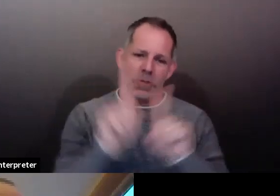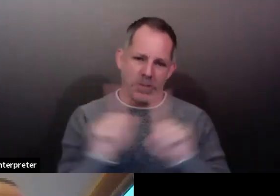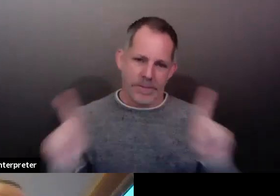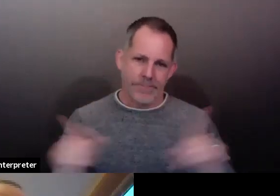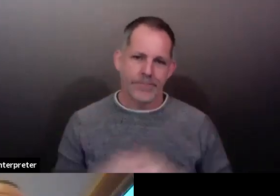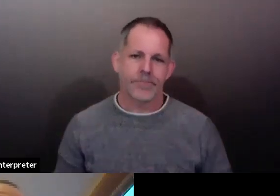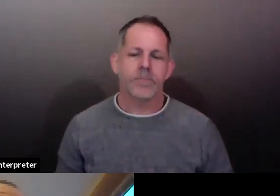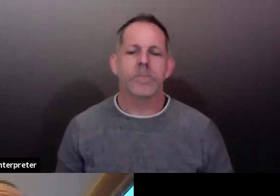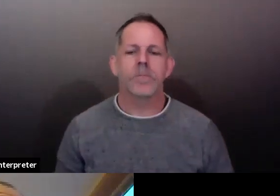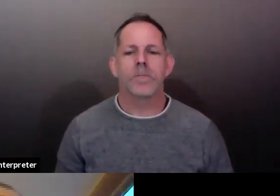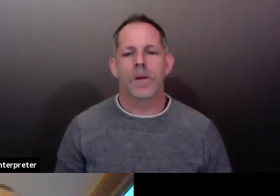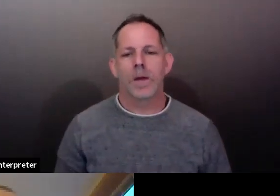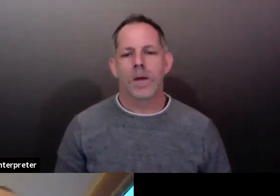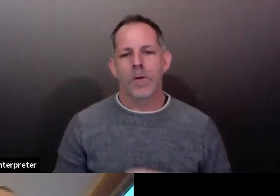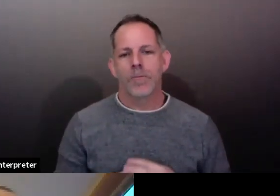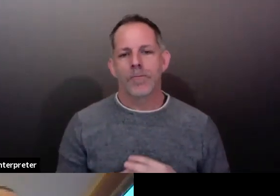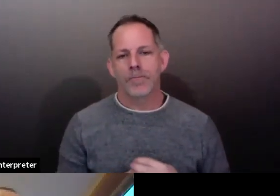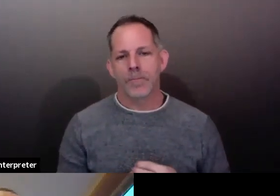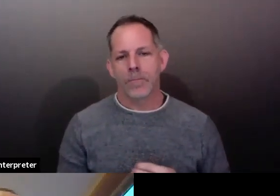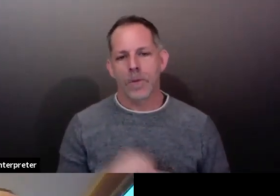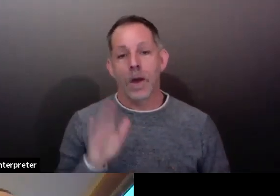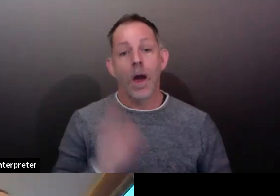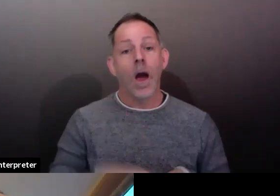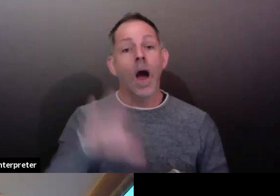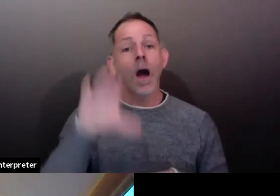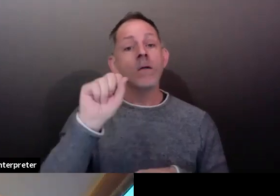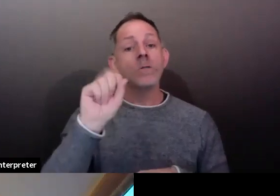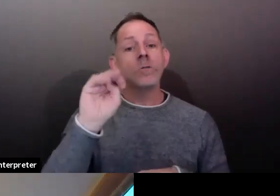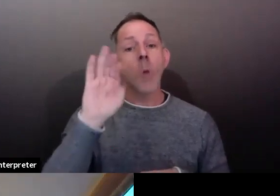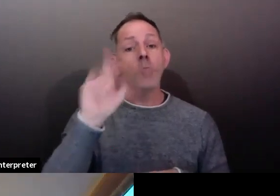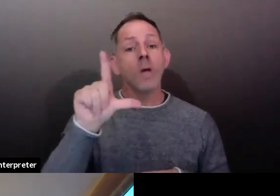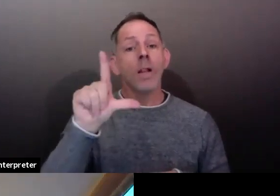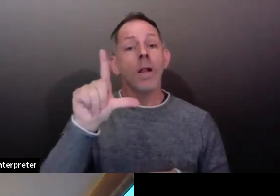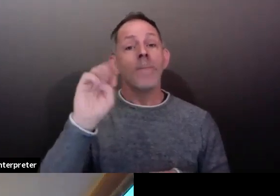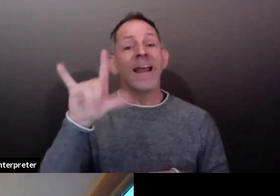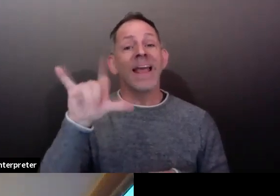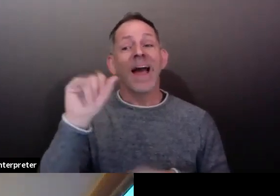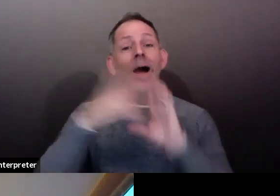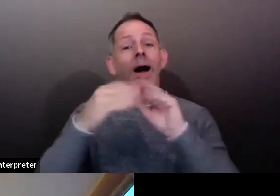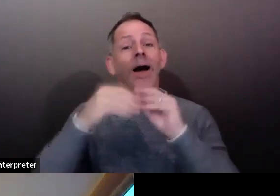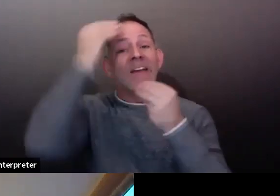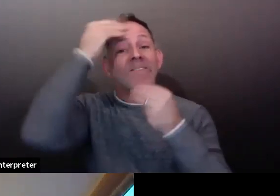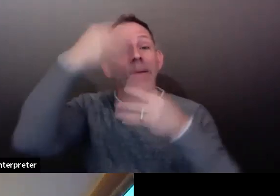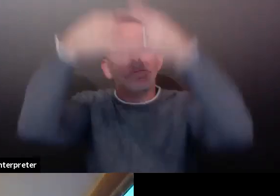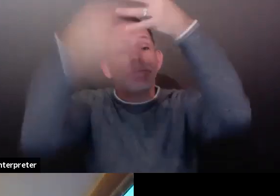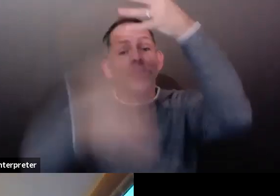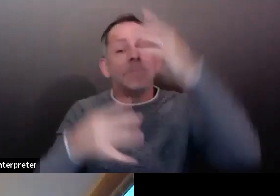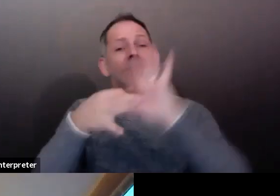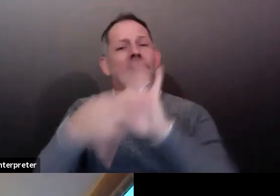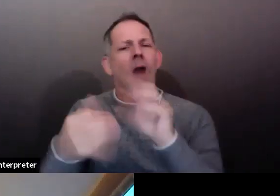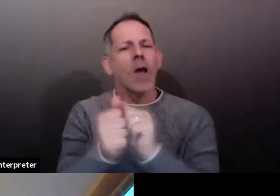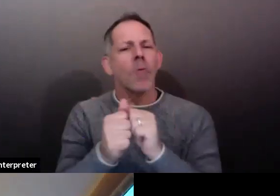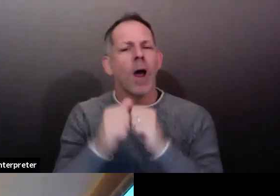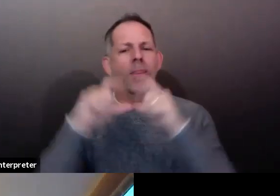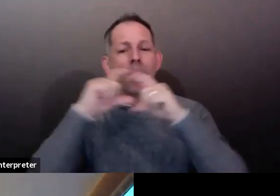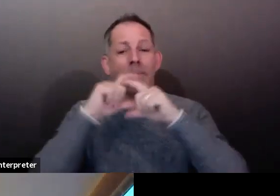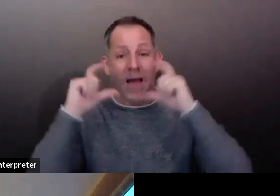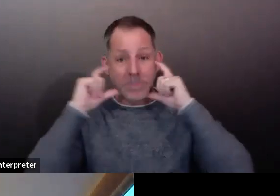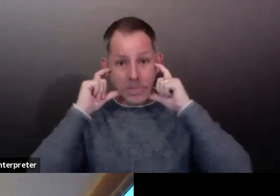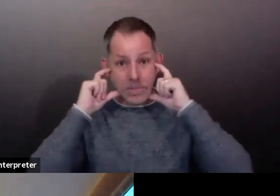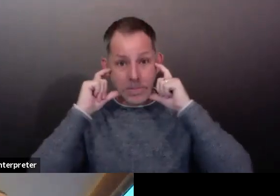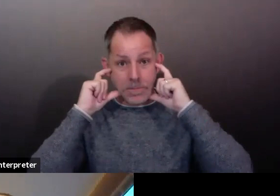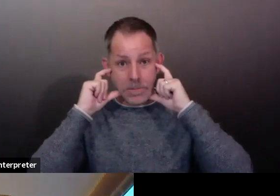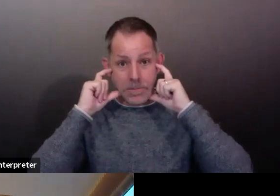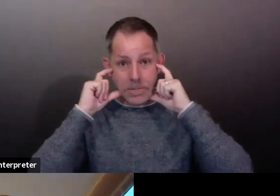are related to face coverings that the recent increase in cases suggests that masks don't work. And